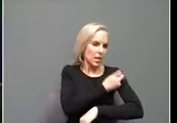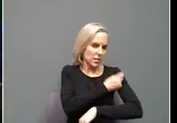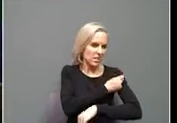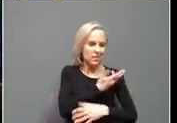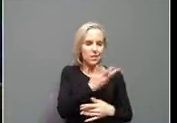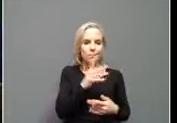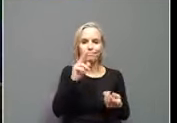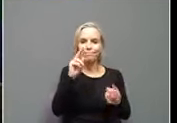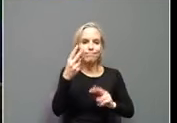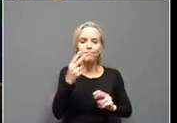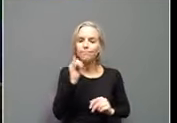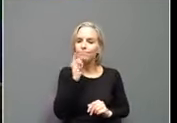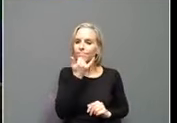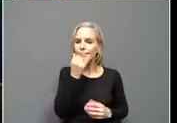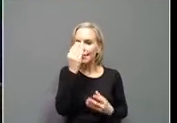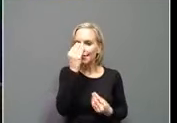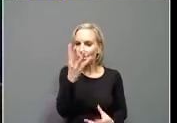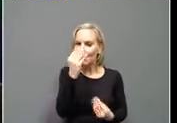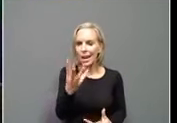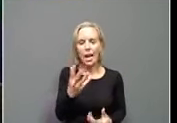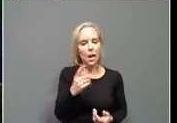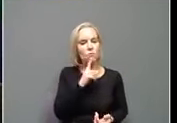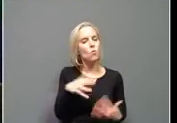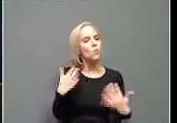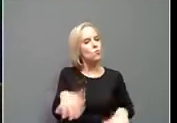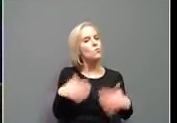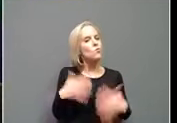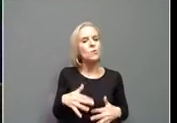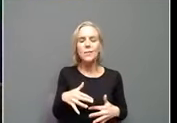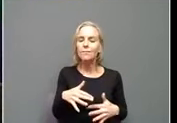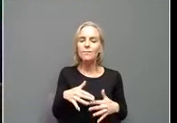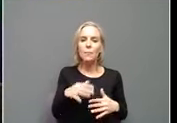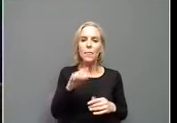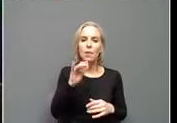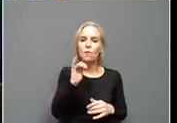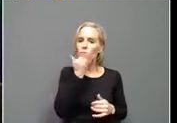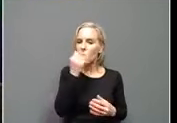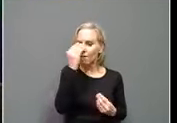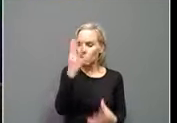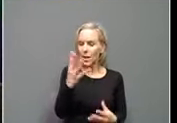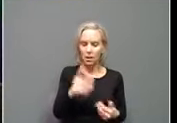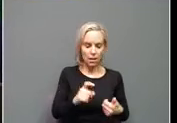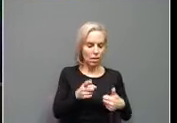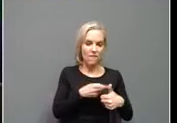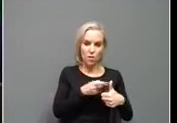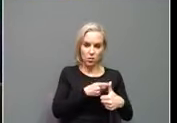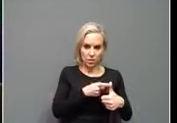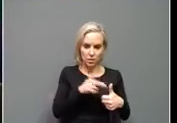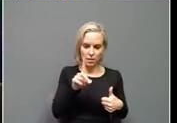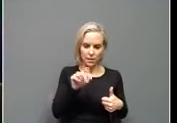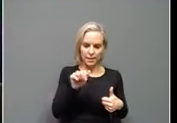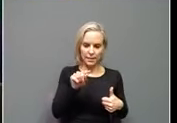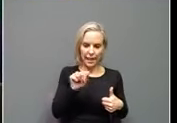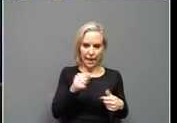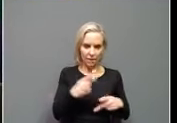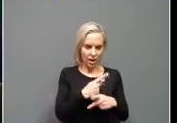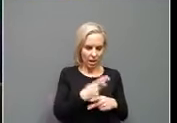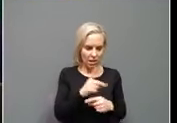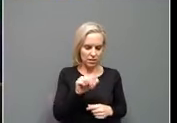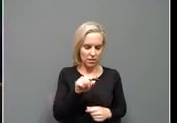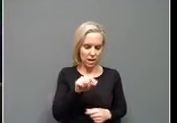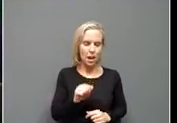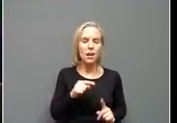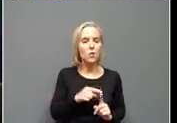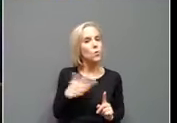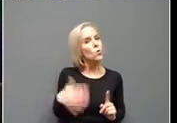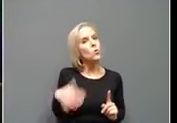and, unfortunately, harmful misinformation that's being spread about some of them. The first is about the data. This has been one heck of